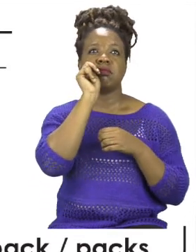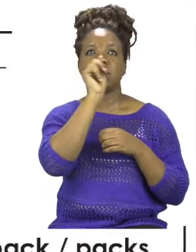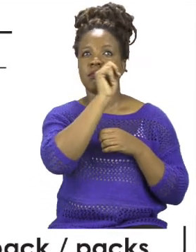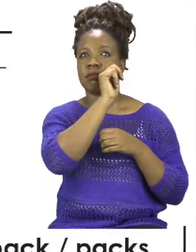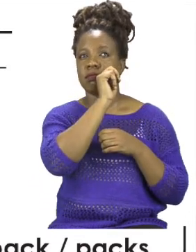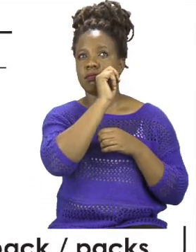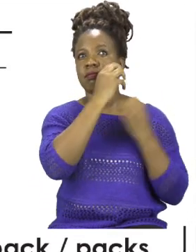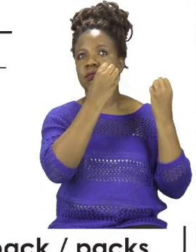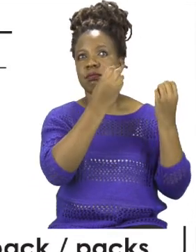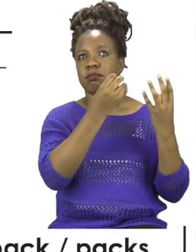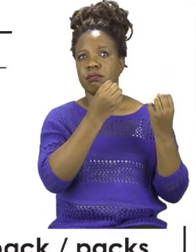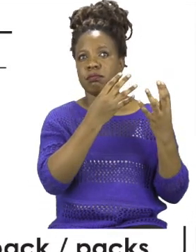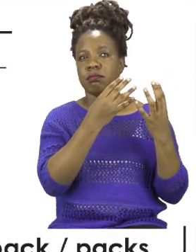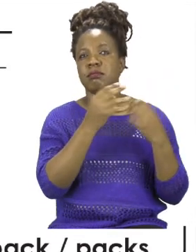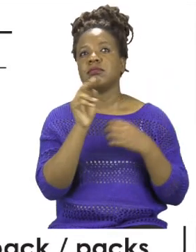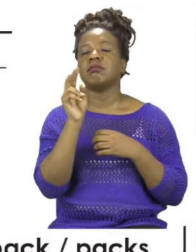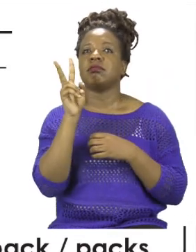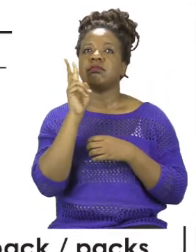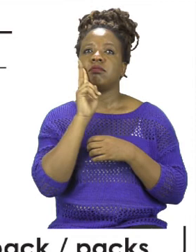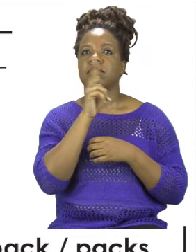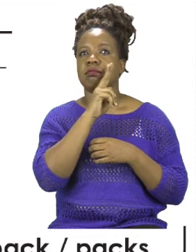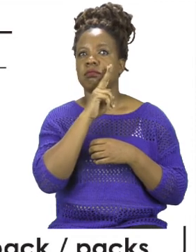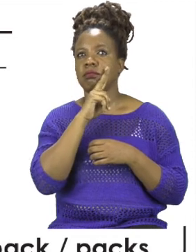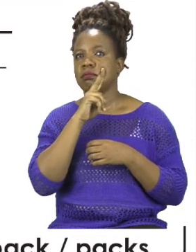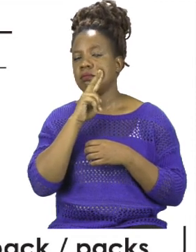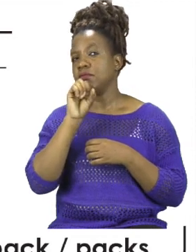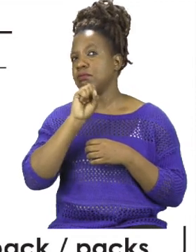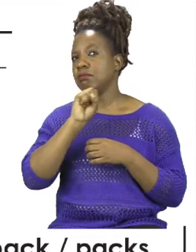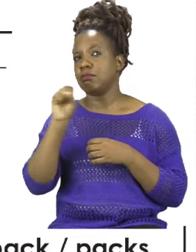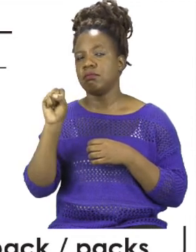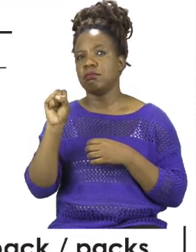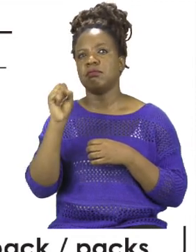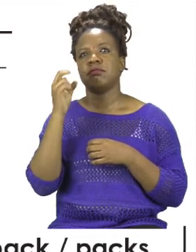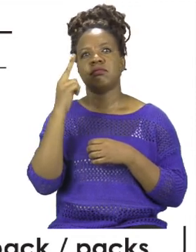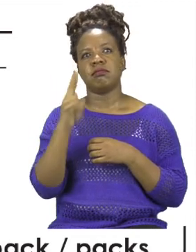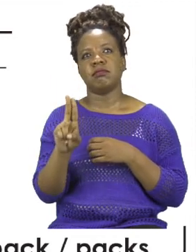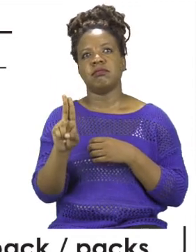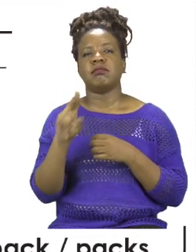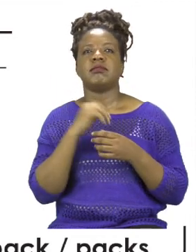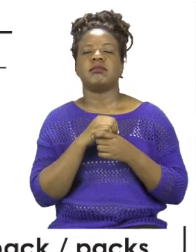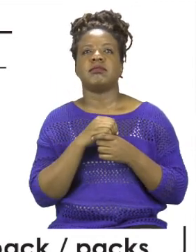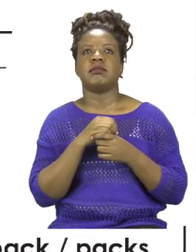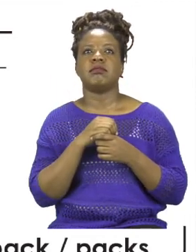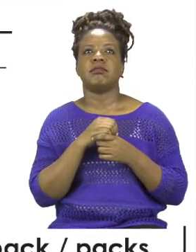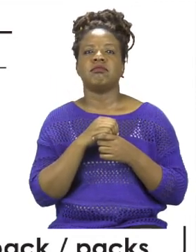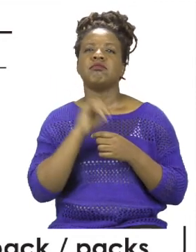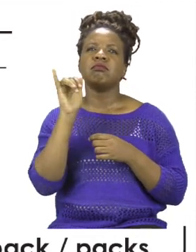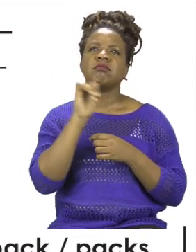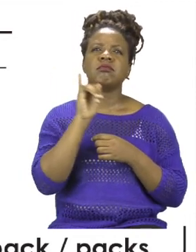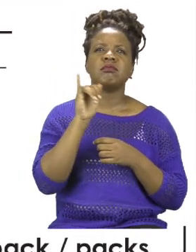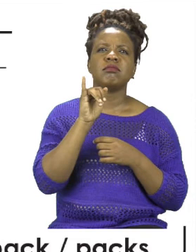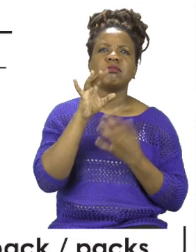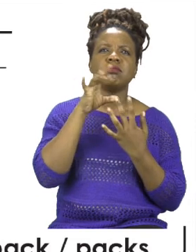verb will not have an S. So in this case, the word we are going to choose